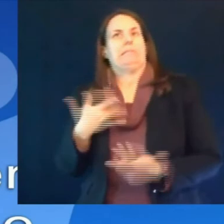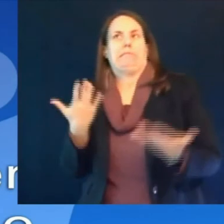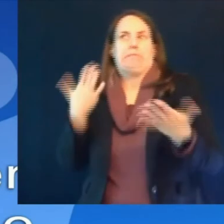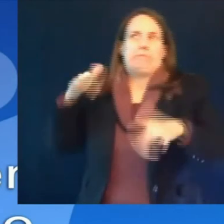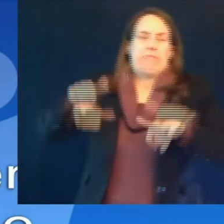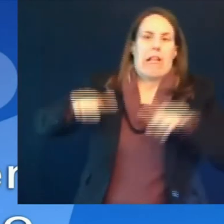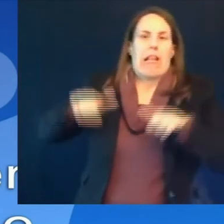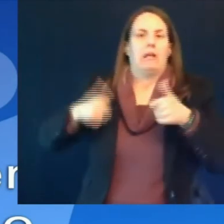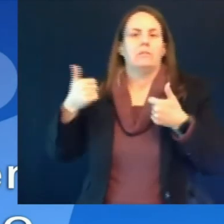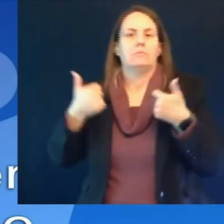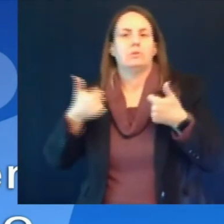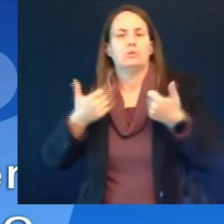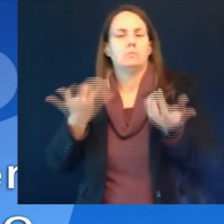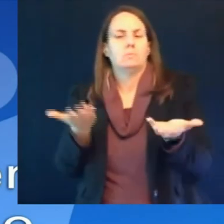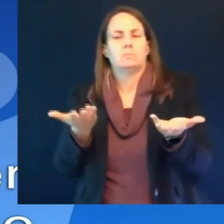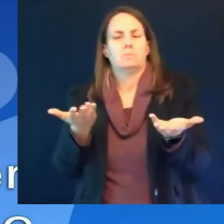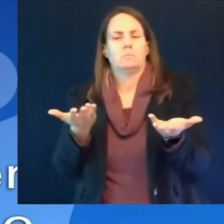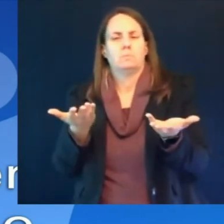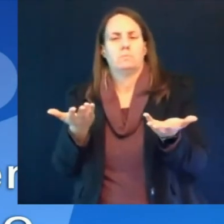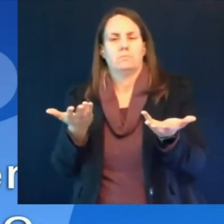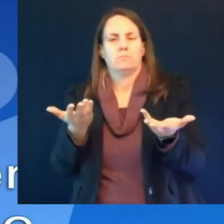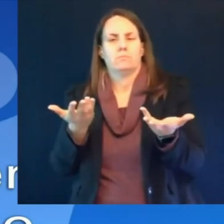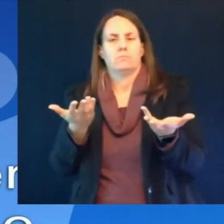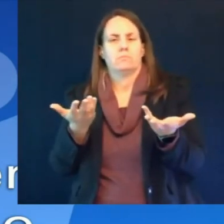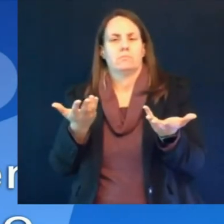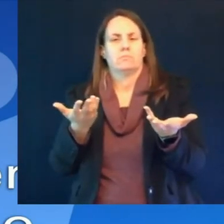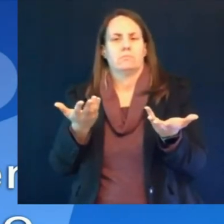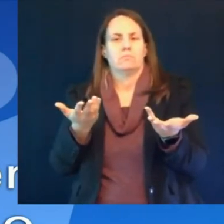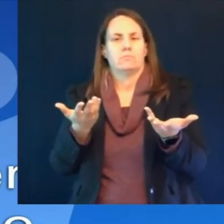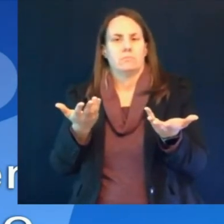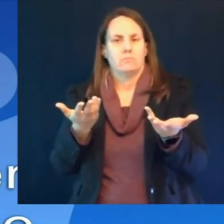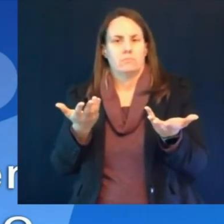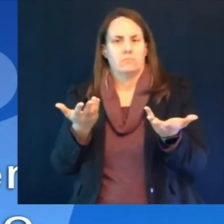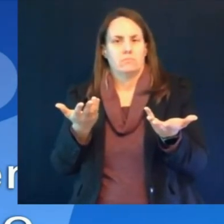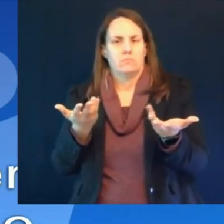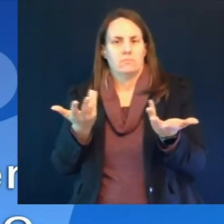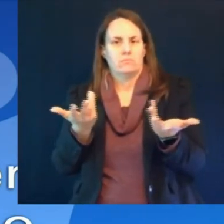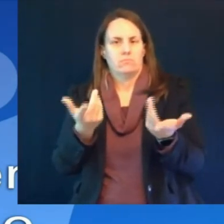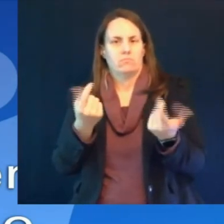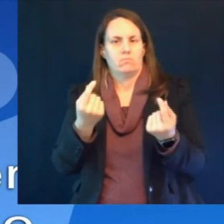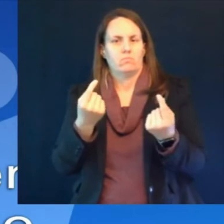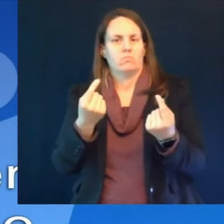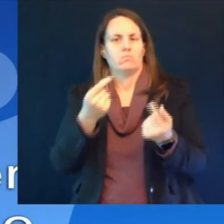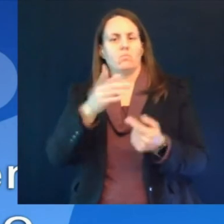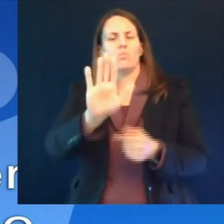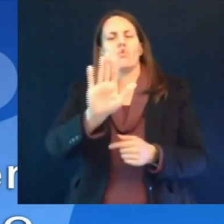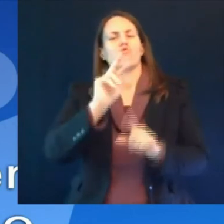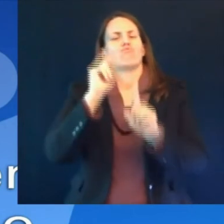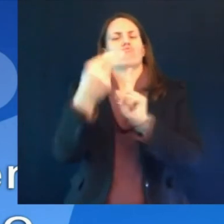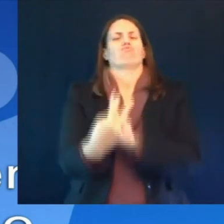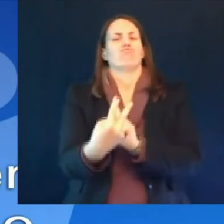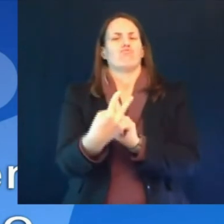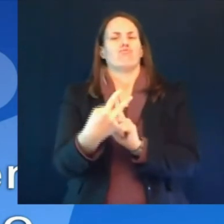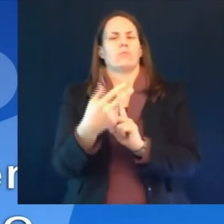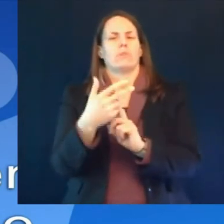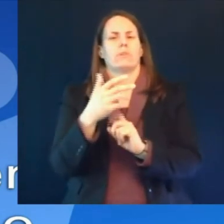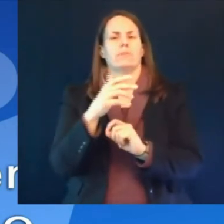guys believe that it's going to be maybe not recommended to a certain group of people that are at risk of blood clotting